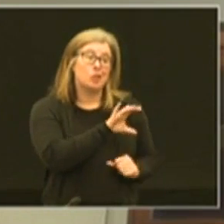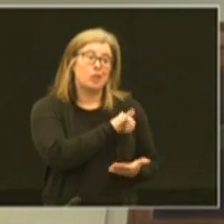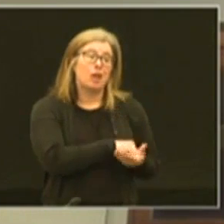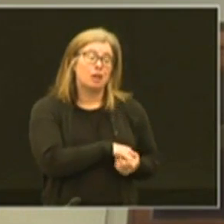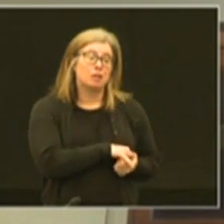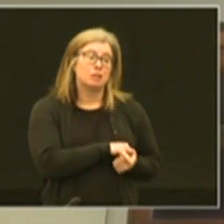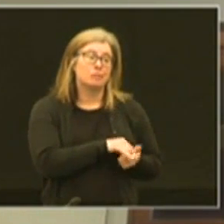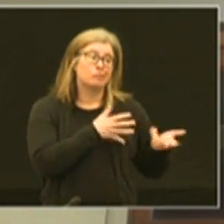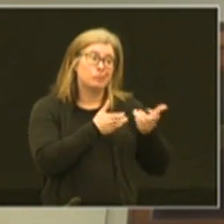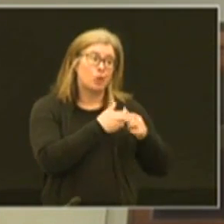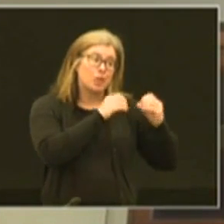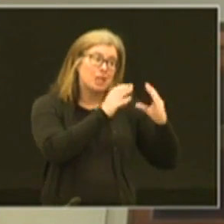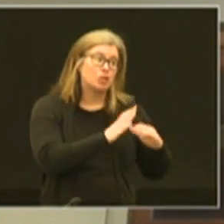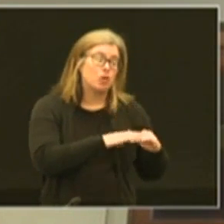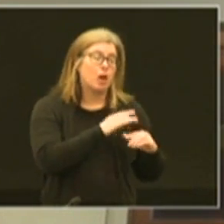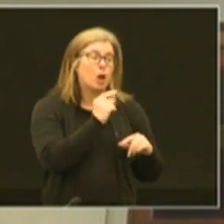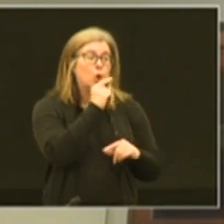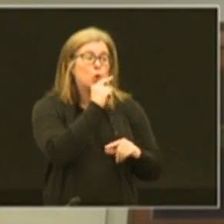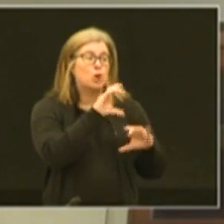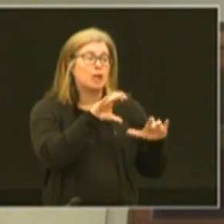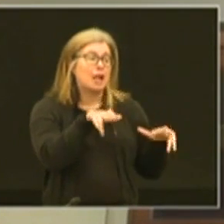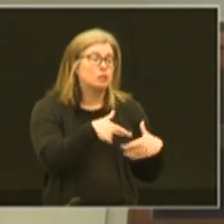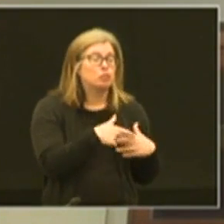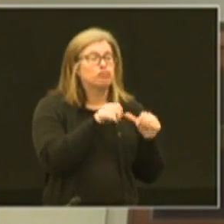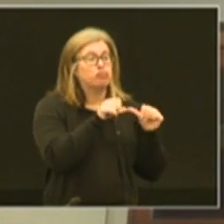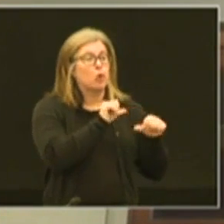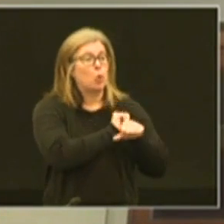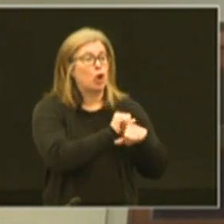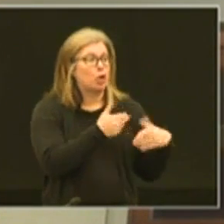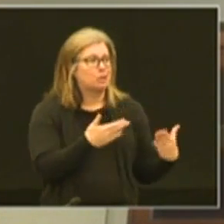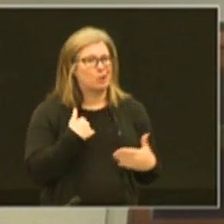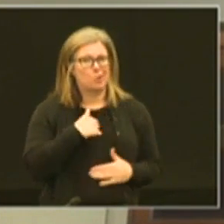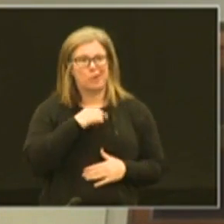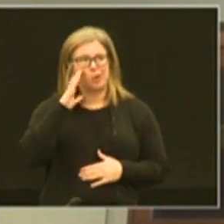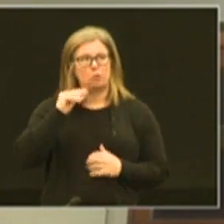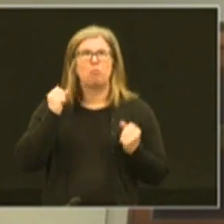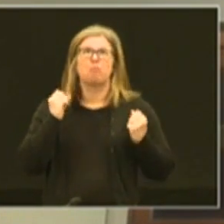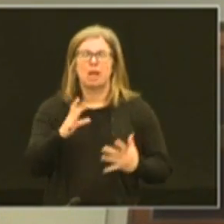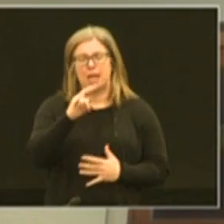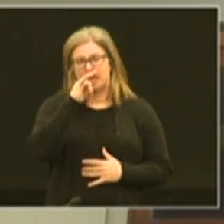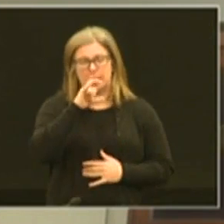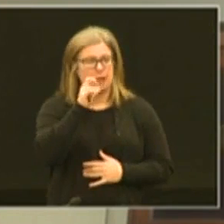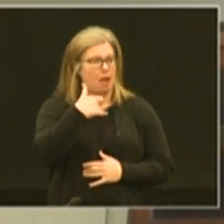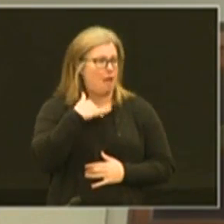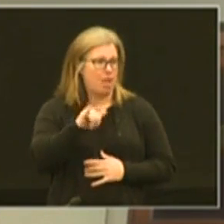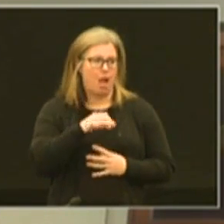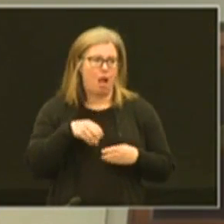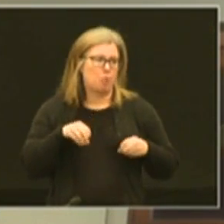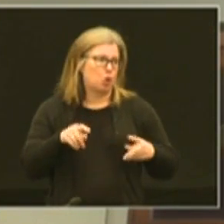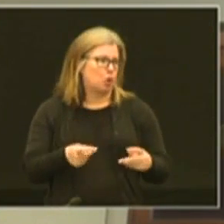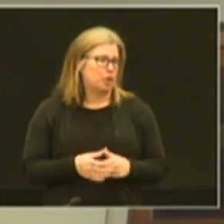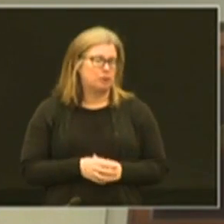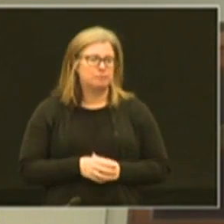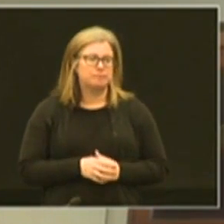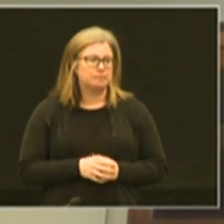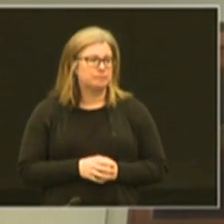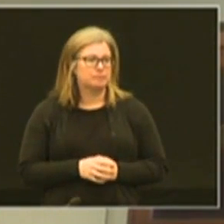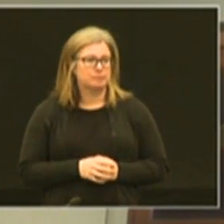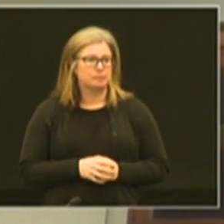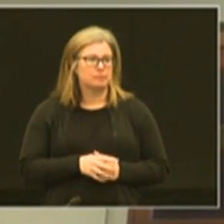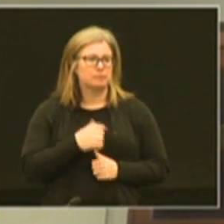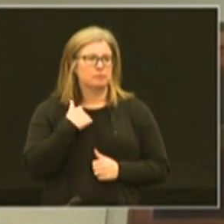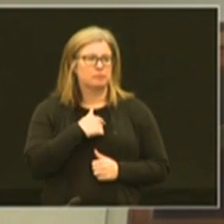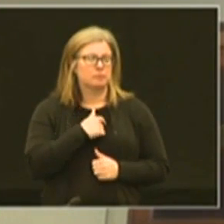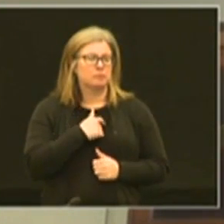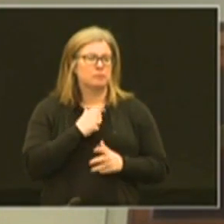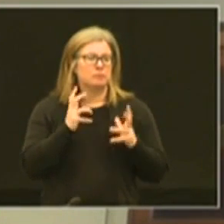interact with your teacher on Google Classroom and continue to work. We knew so many kids wouldn't have that opportunity and we